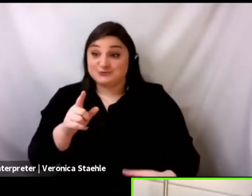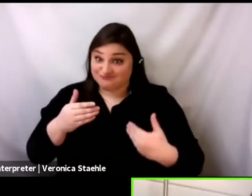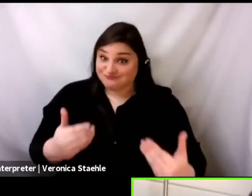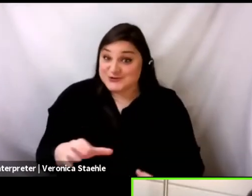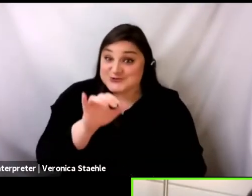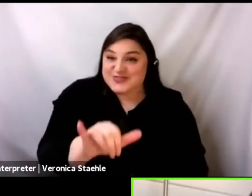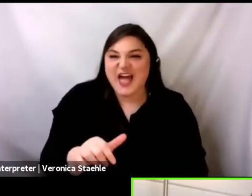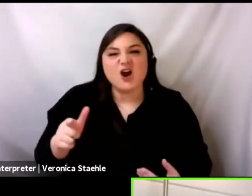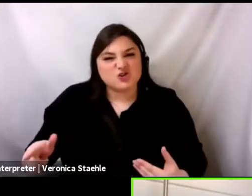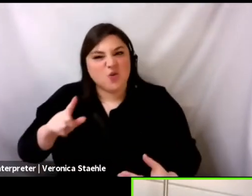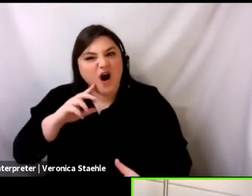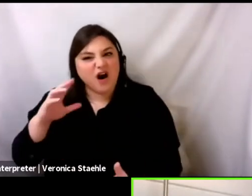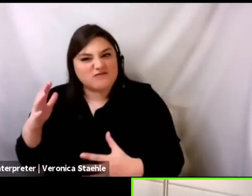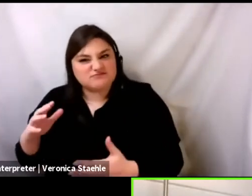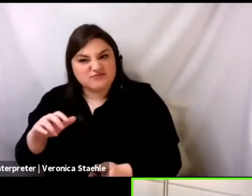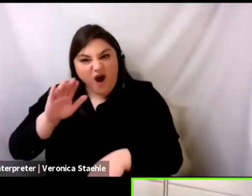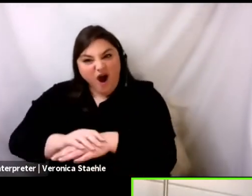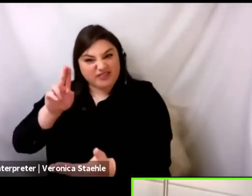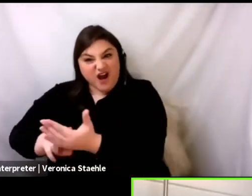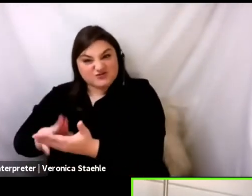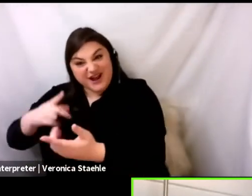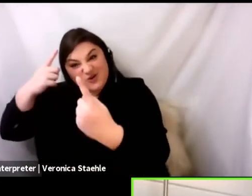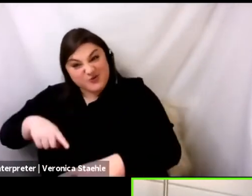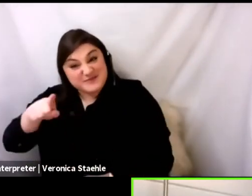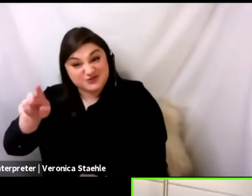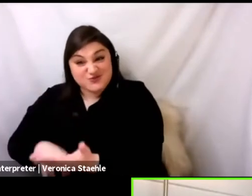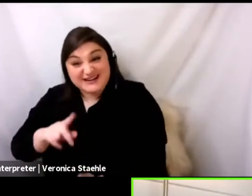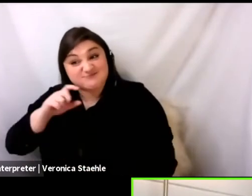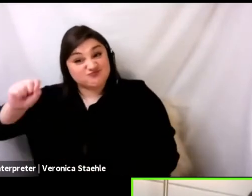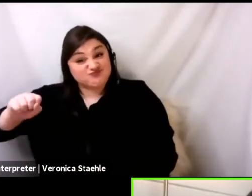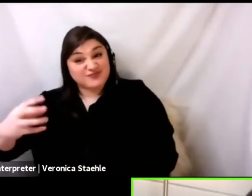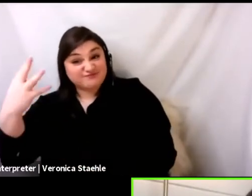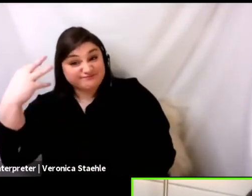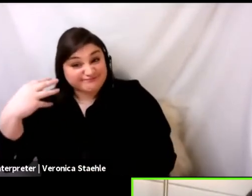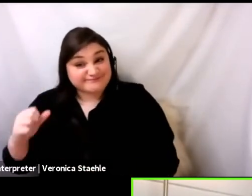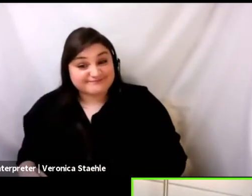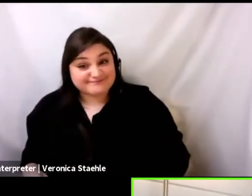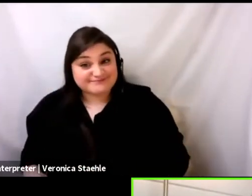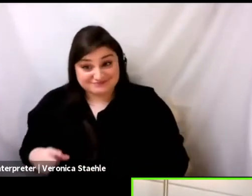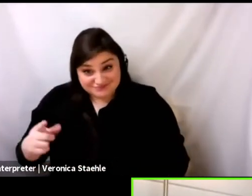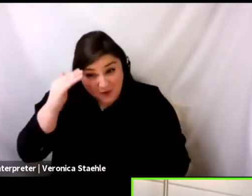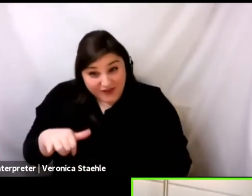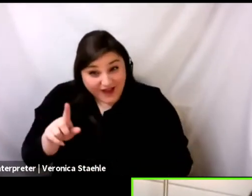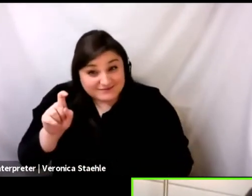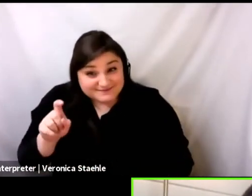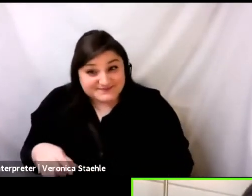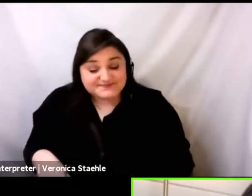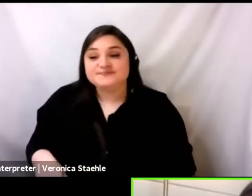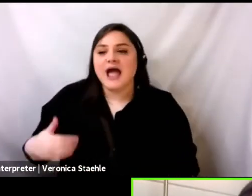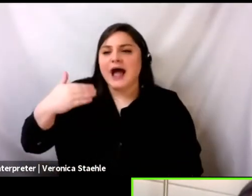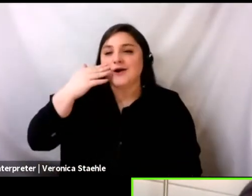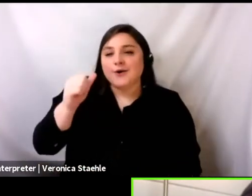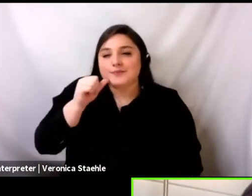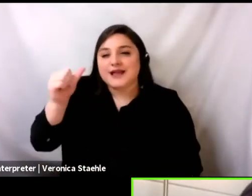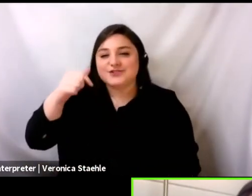you know, to, I think of together net and, um, you know, I actually wrote to you yesterday about this, but I, I, I know,